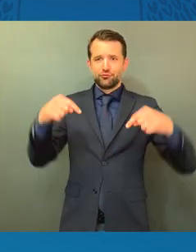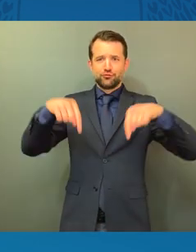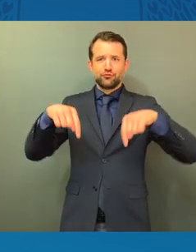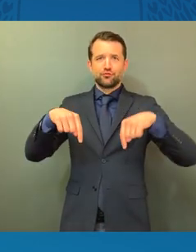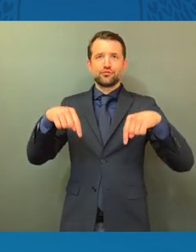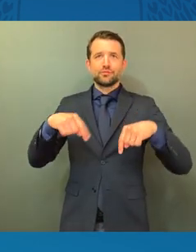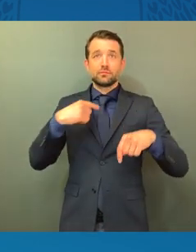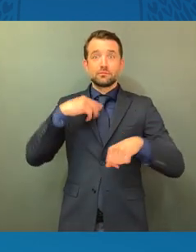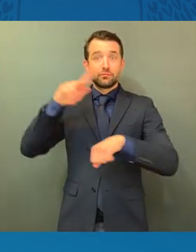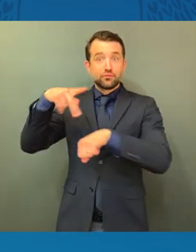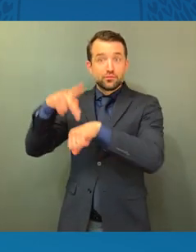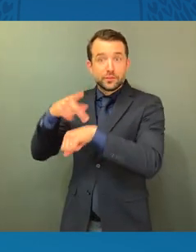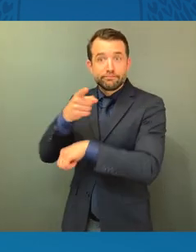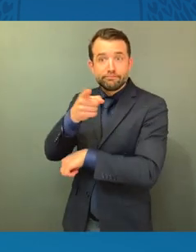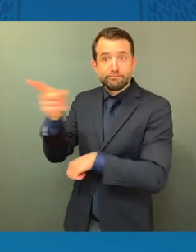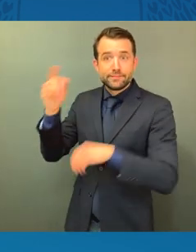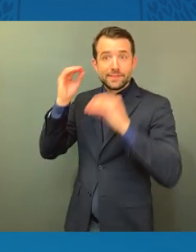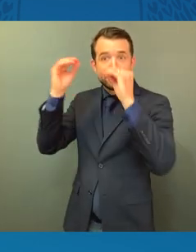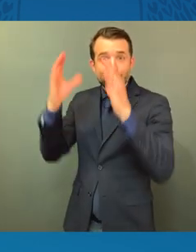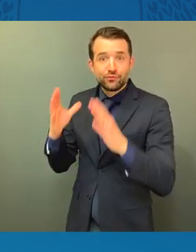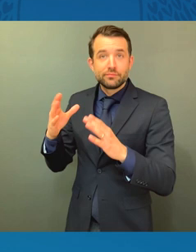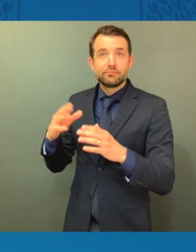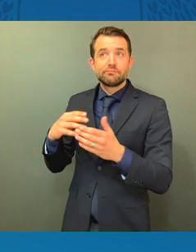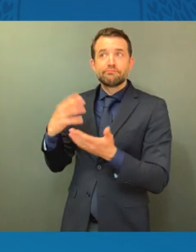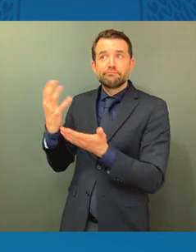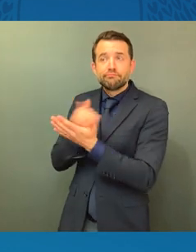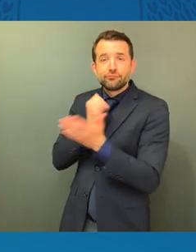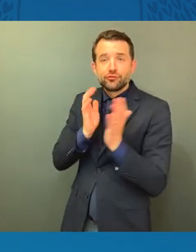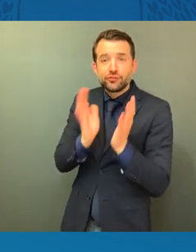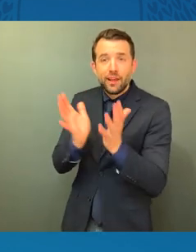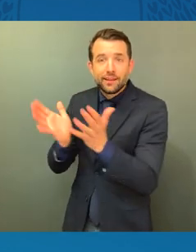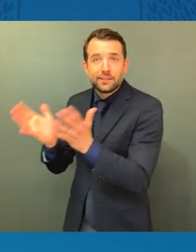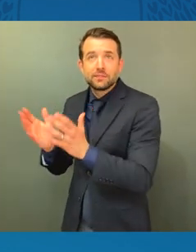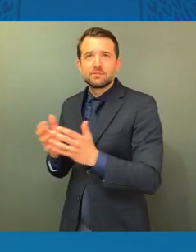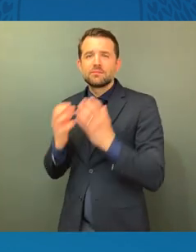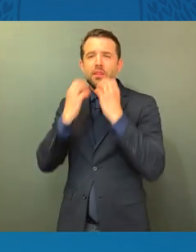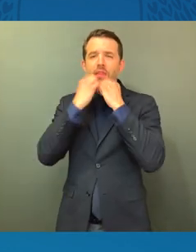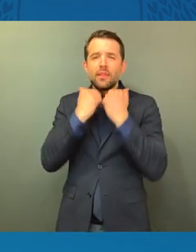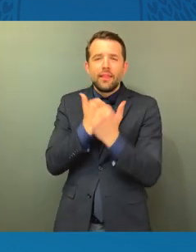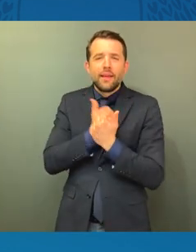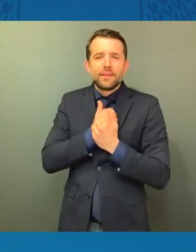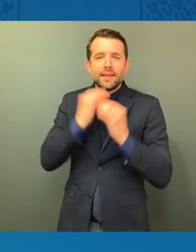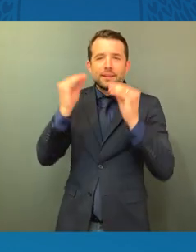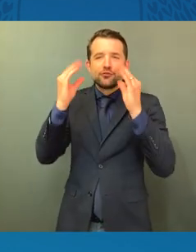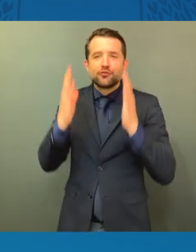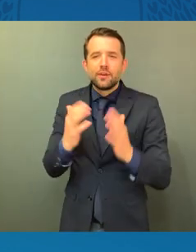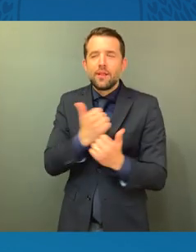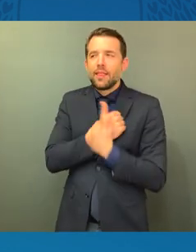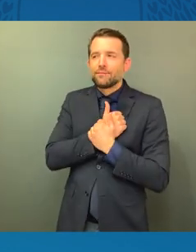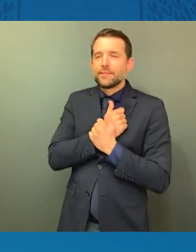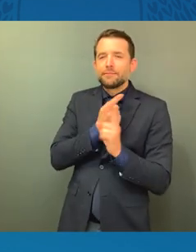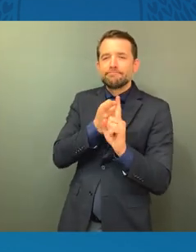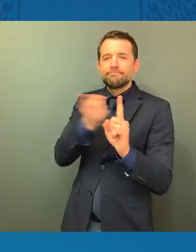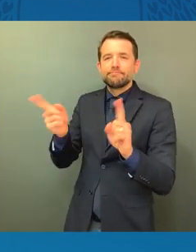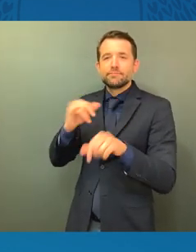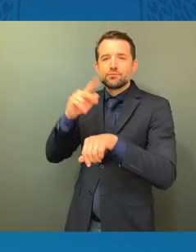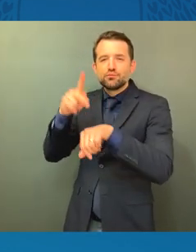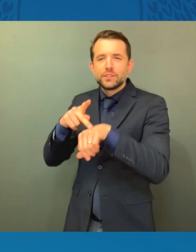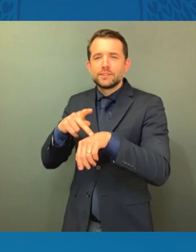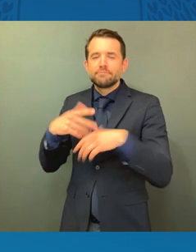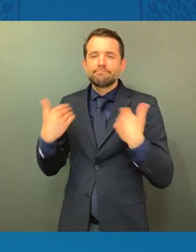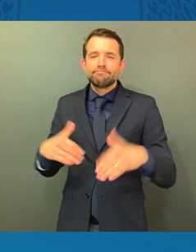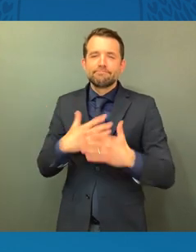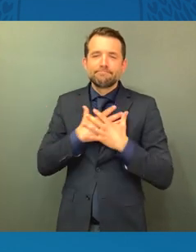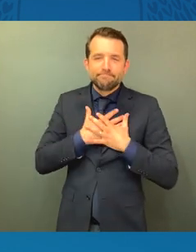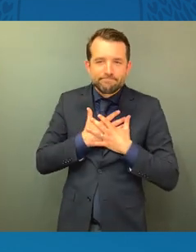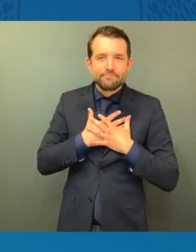are here, the teachers who are here, I just love our teachers. I love our educators, I love our principals. I really